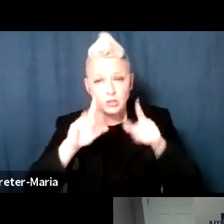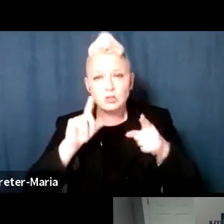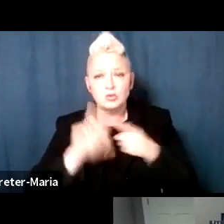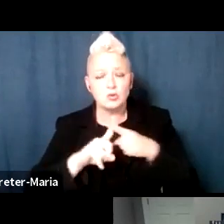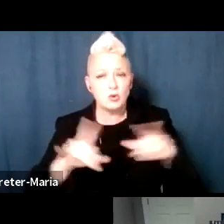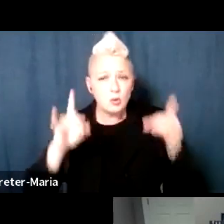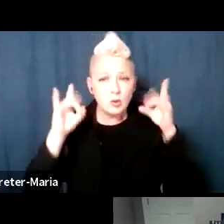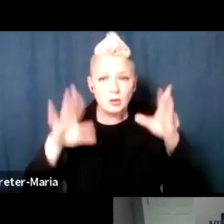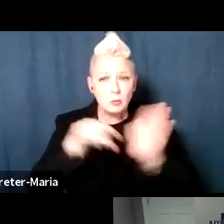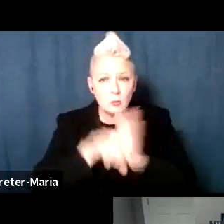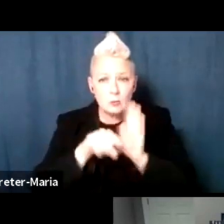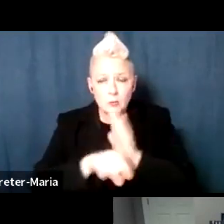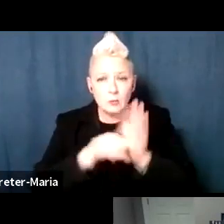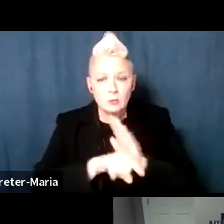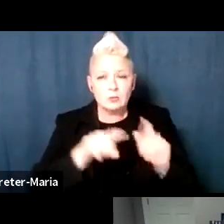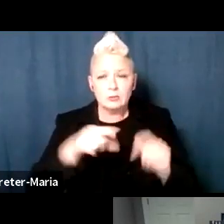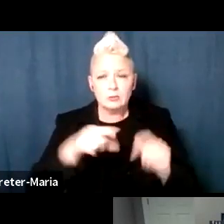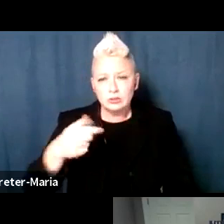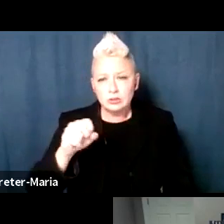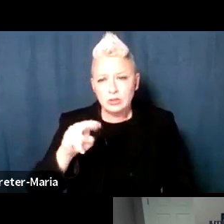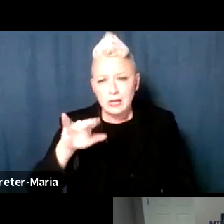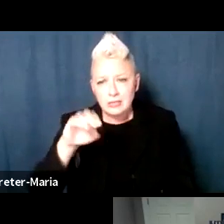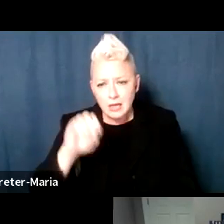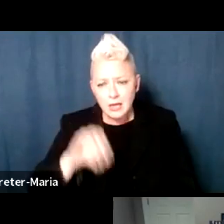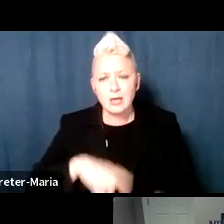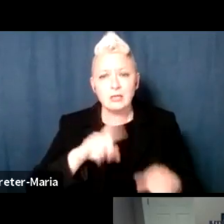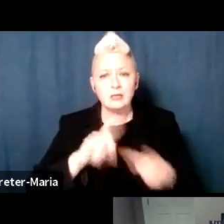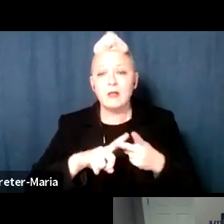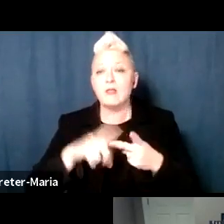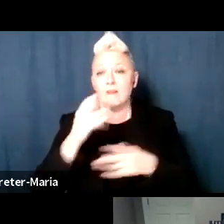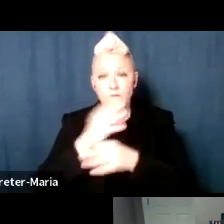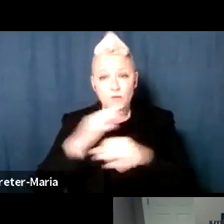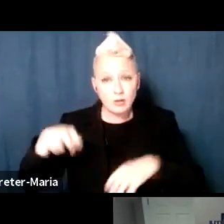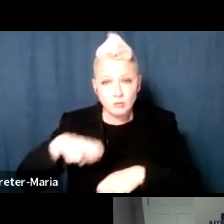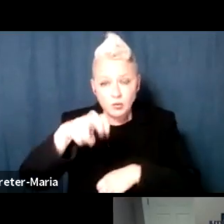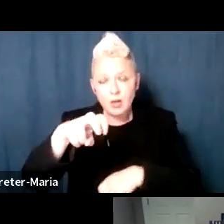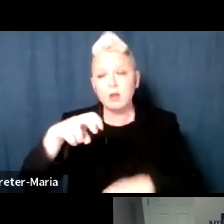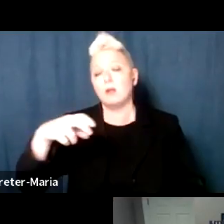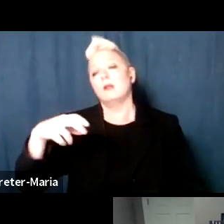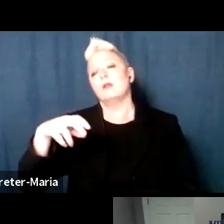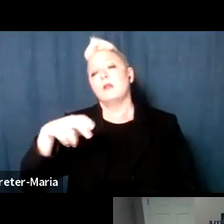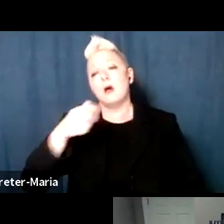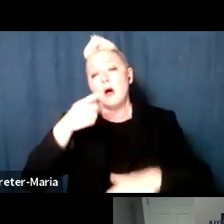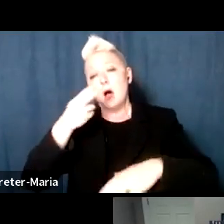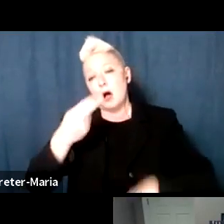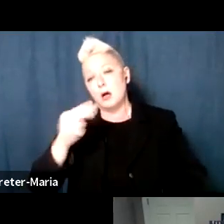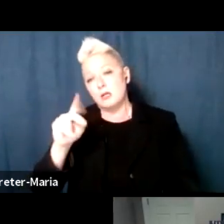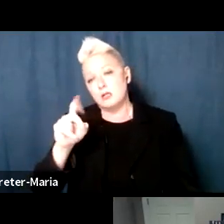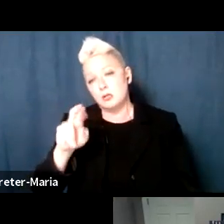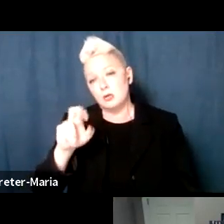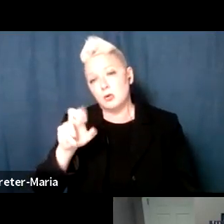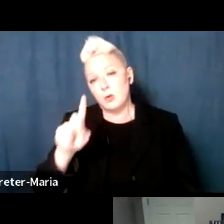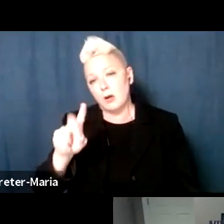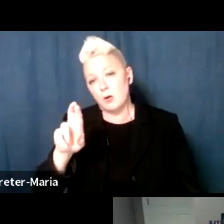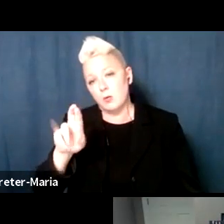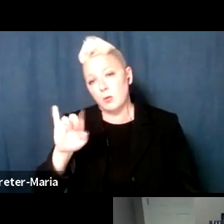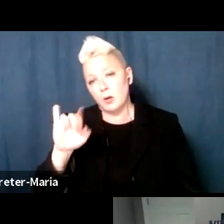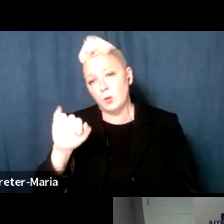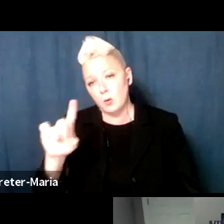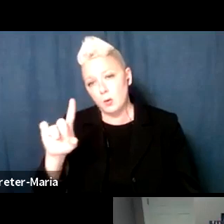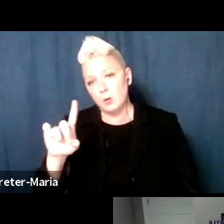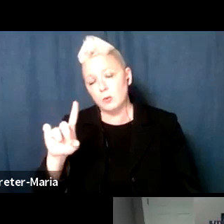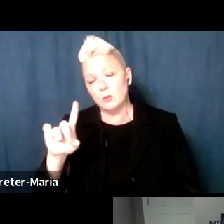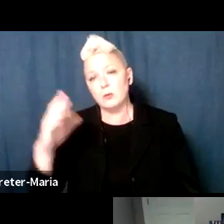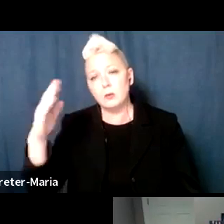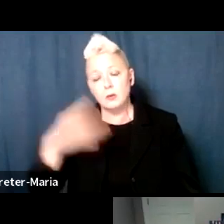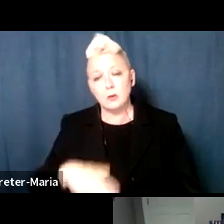slavery, including the Freedom Trail and the Underground Railroad, the Holocaust, and a few other pretty